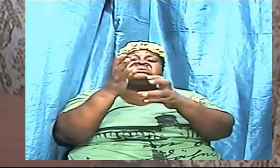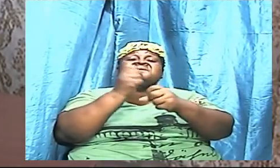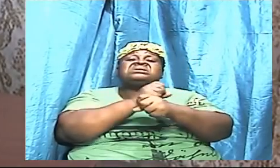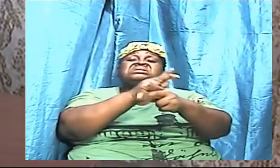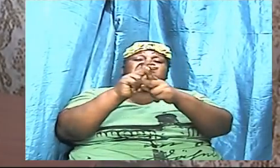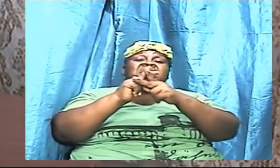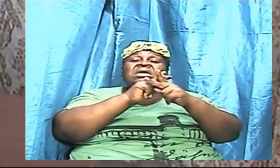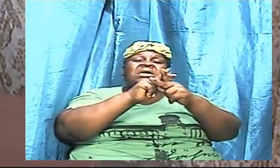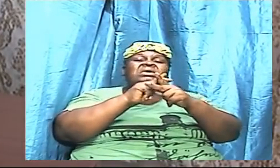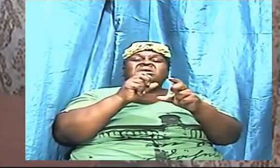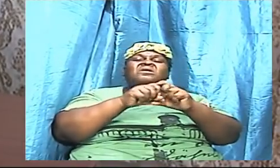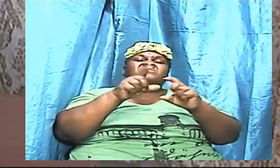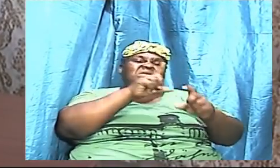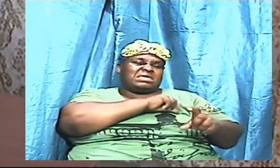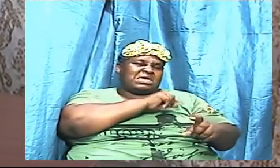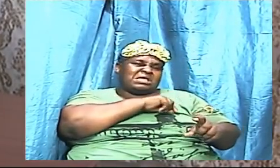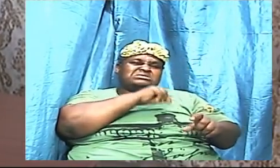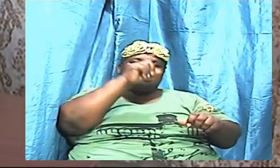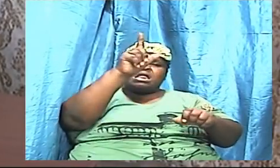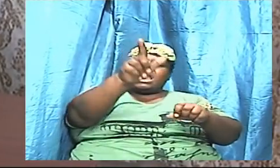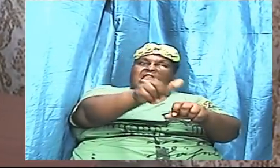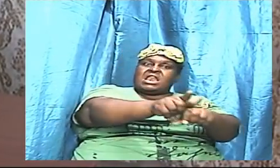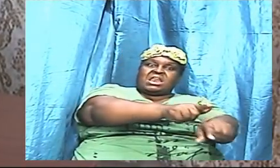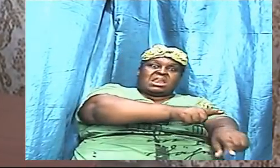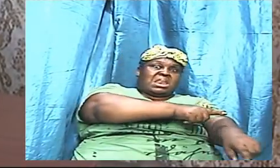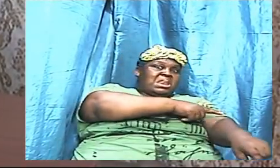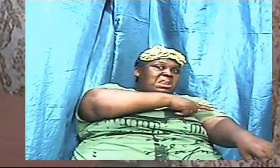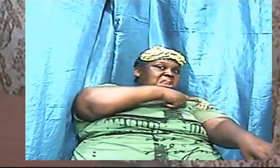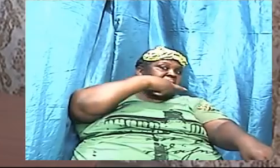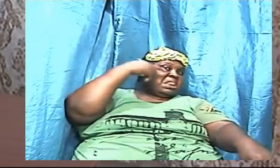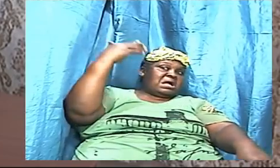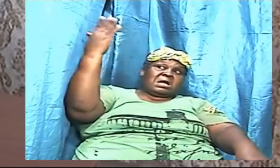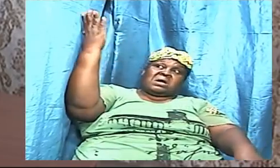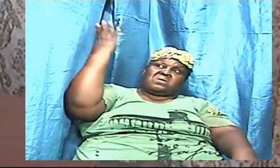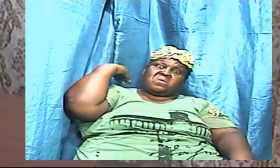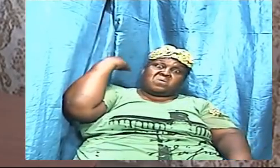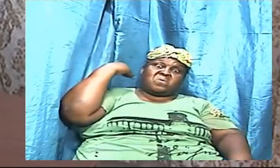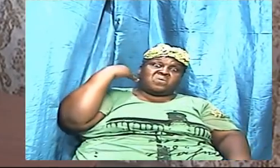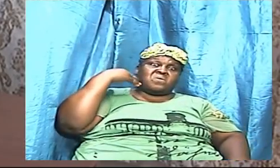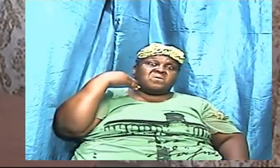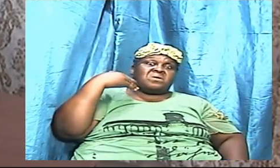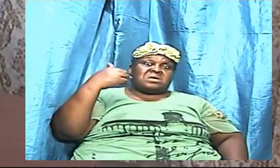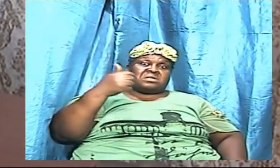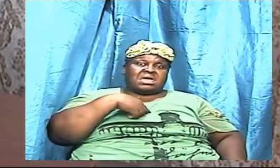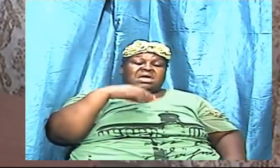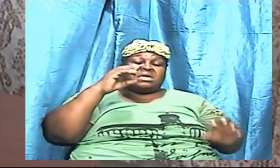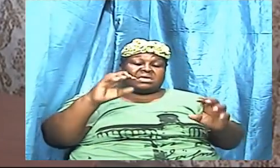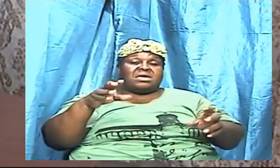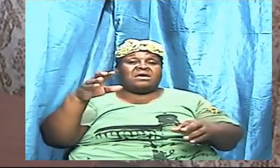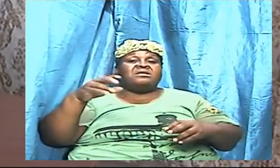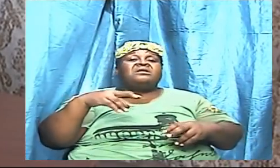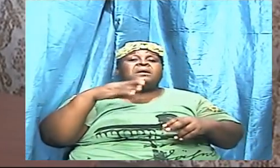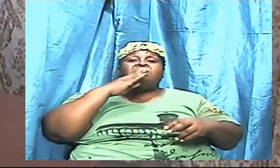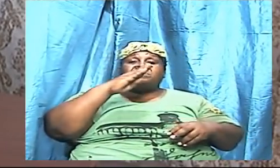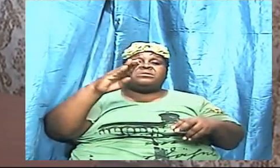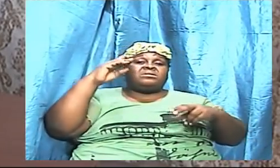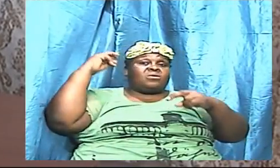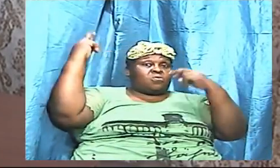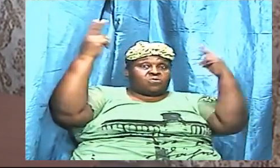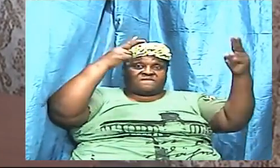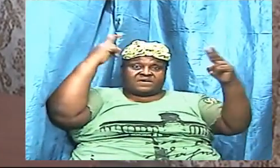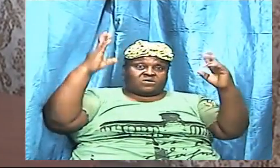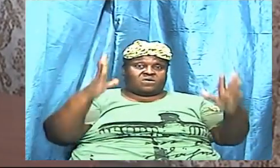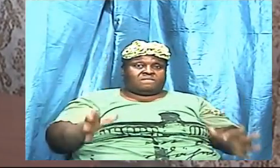of guilt long ago and that you can overcome and have the upper hand of that guilt we